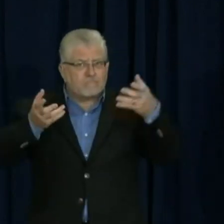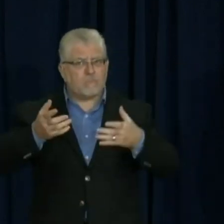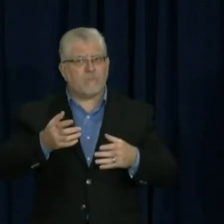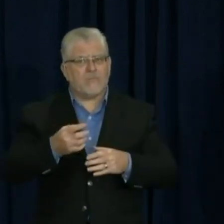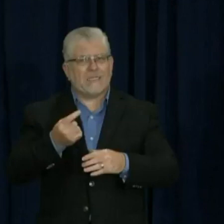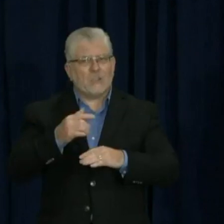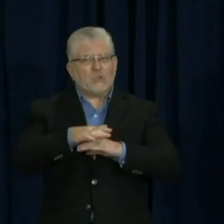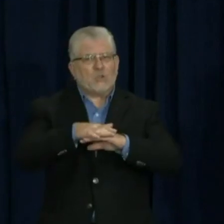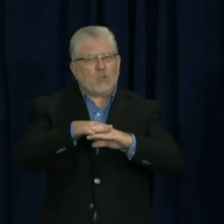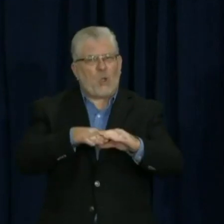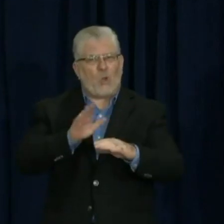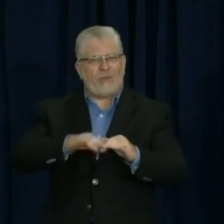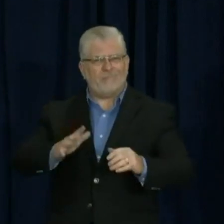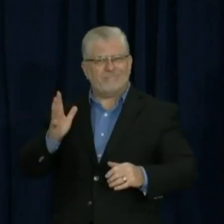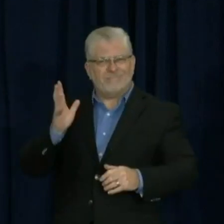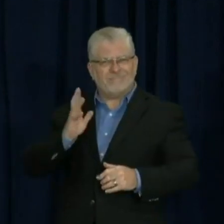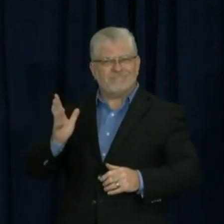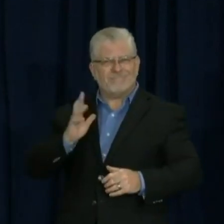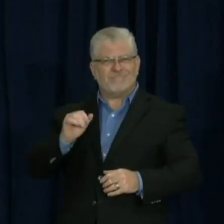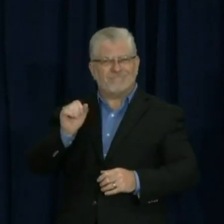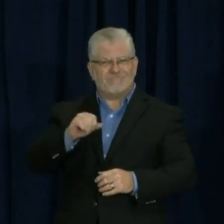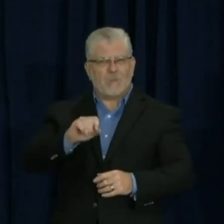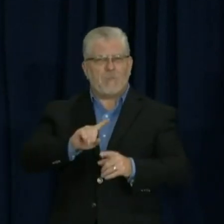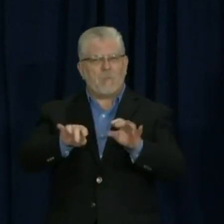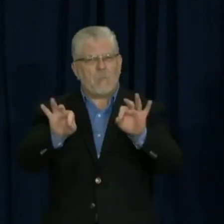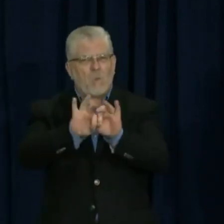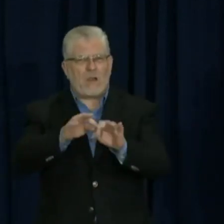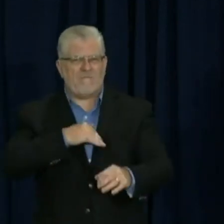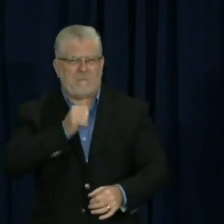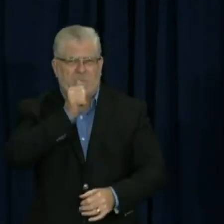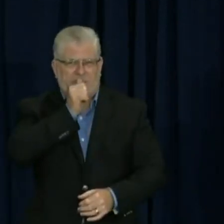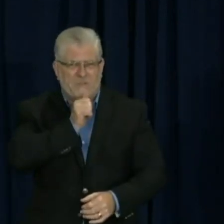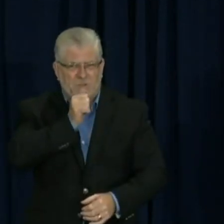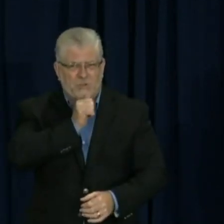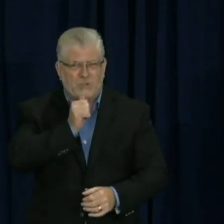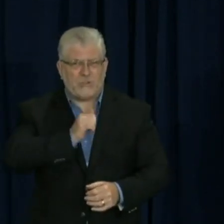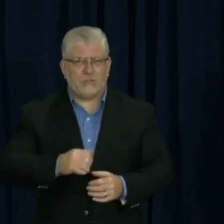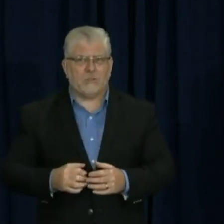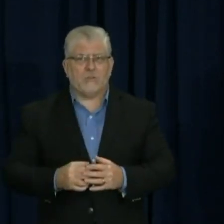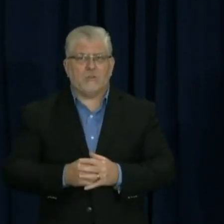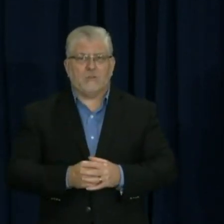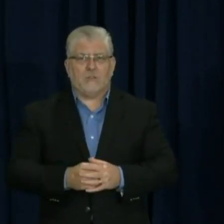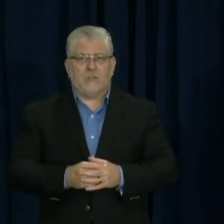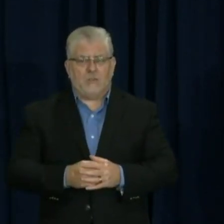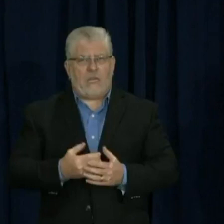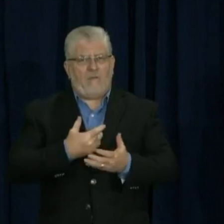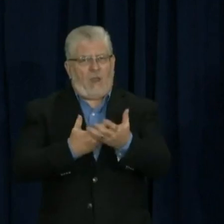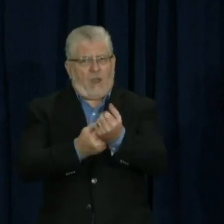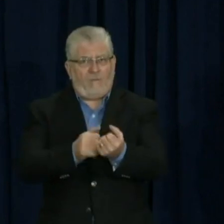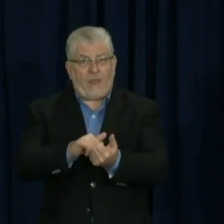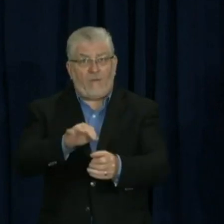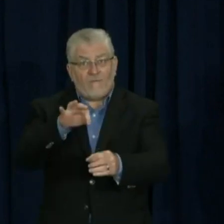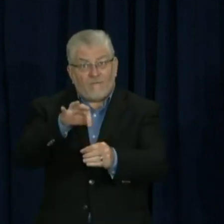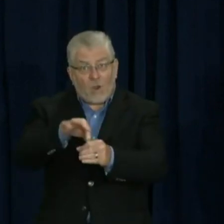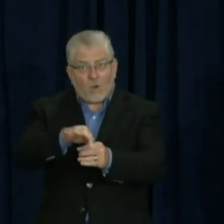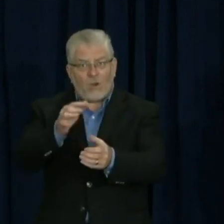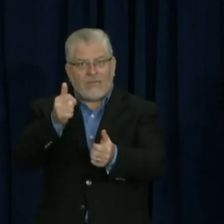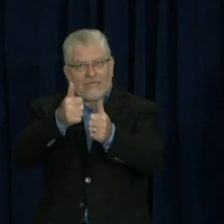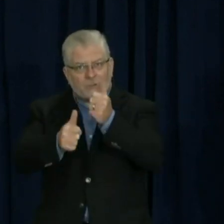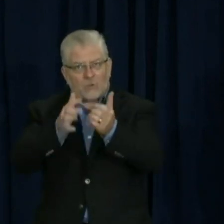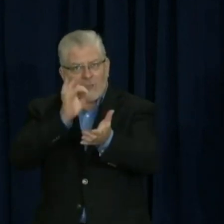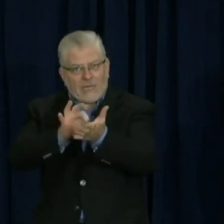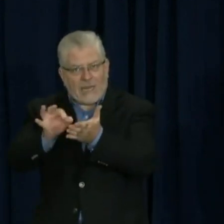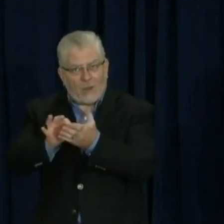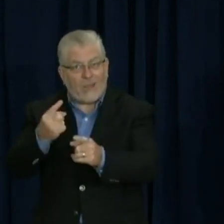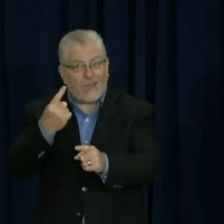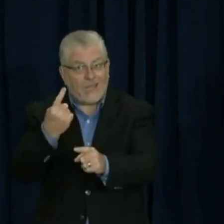So we have to be patient, but confident that these votes are going to be counted. They're going to be counted accurately, and they